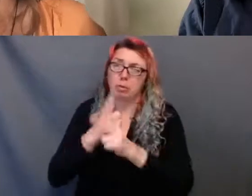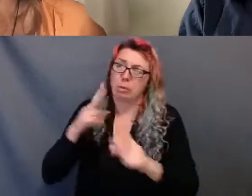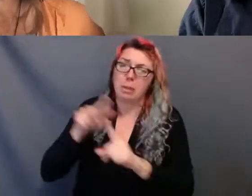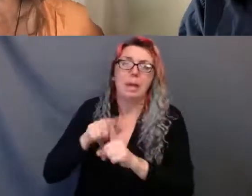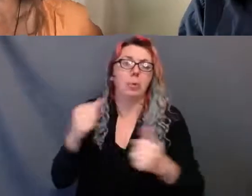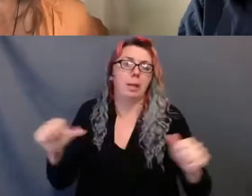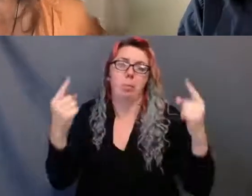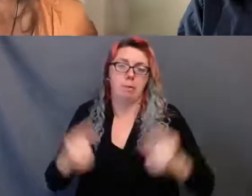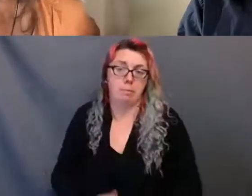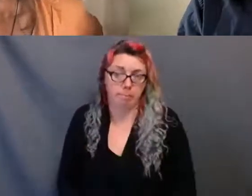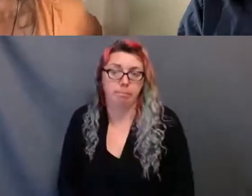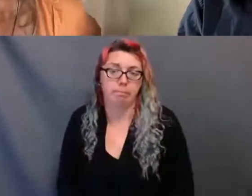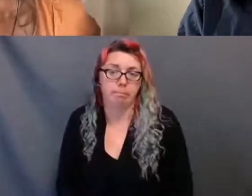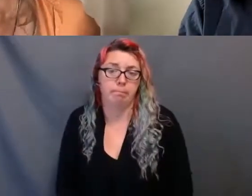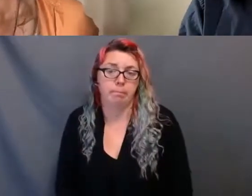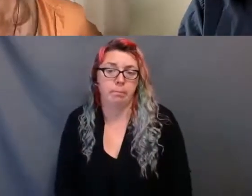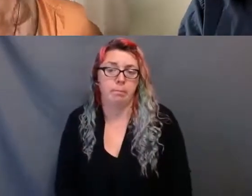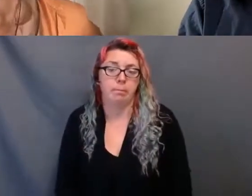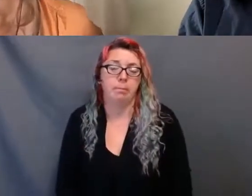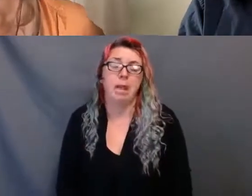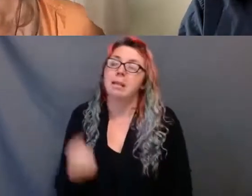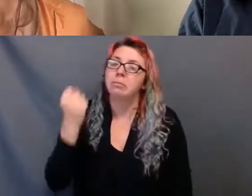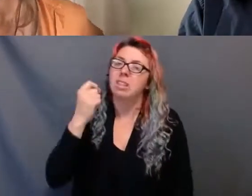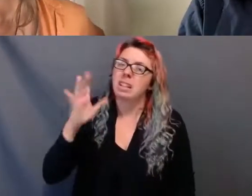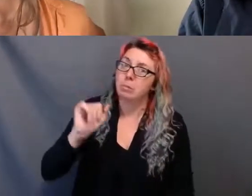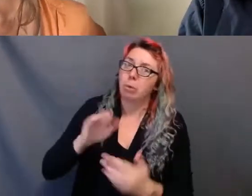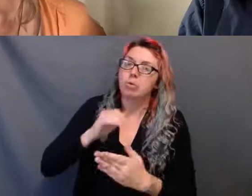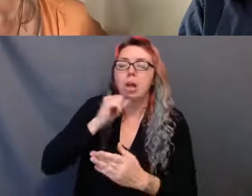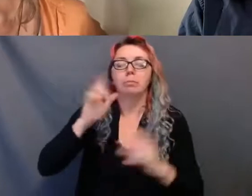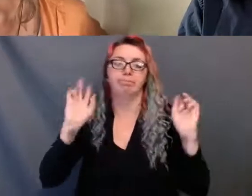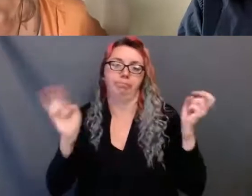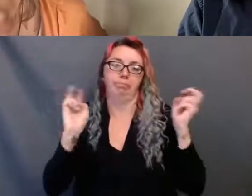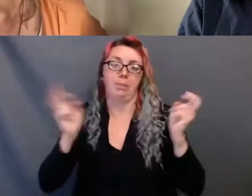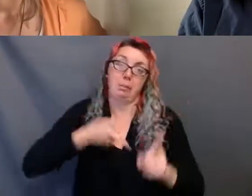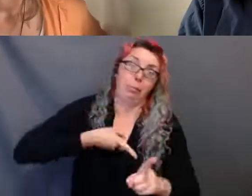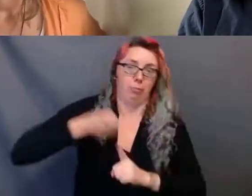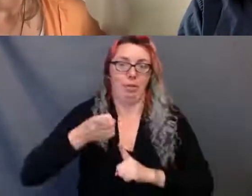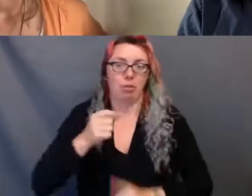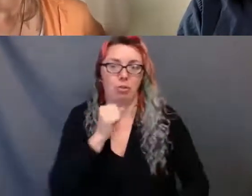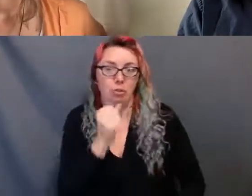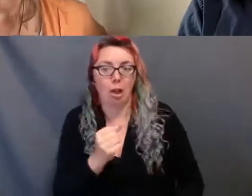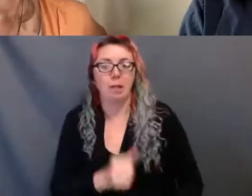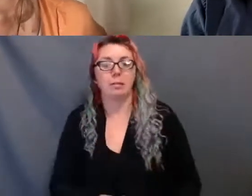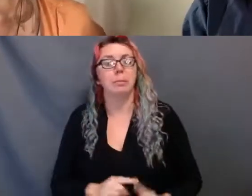But our audiences are moved to laugh and cry. That is all we can hope for.